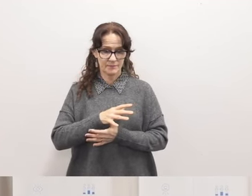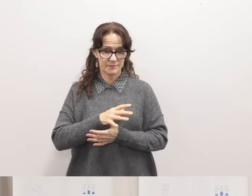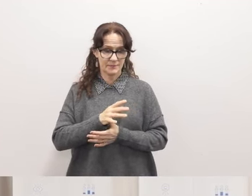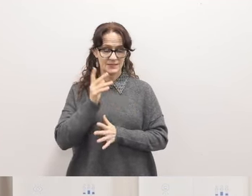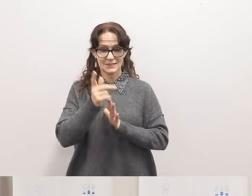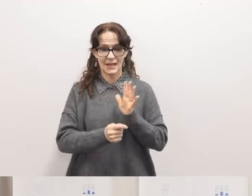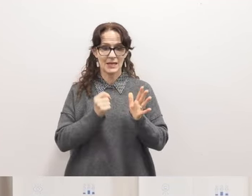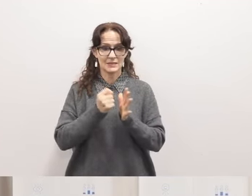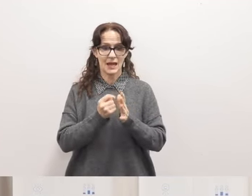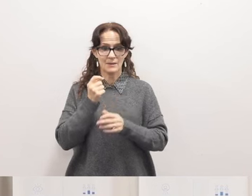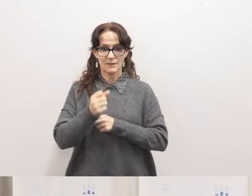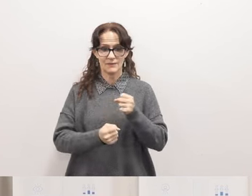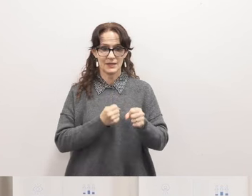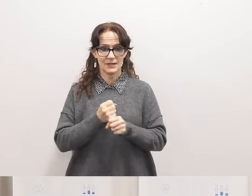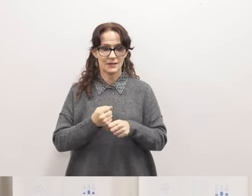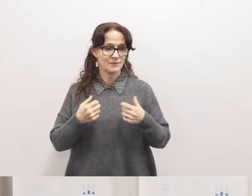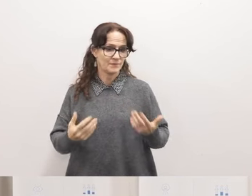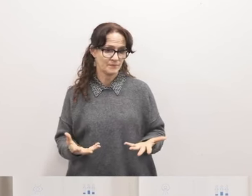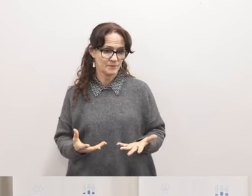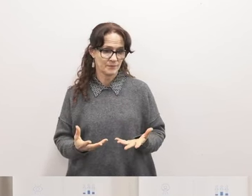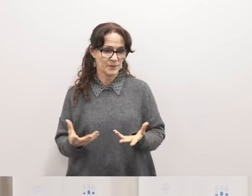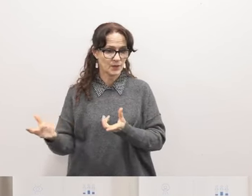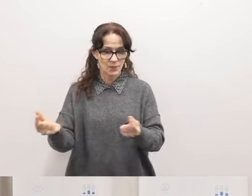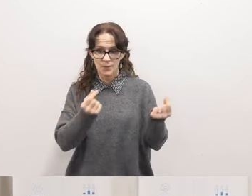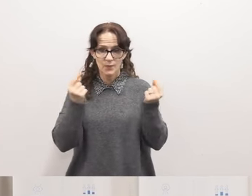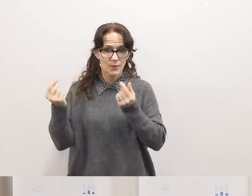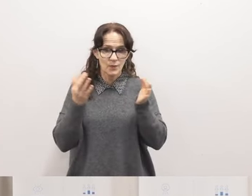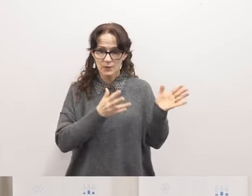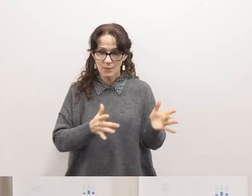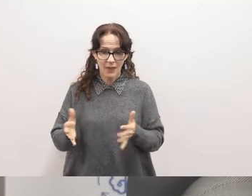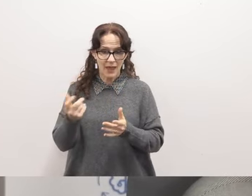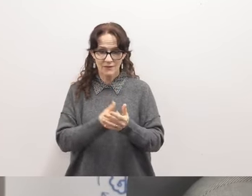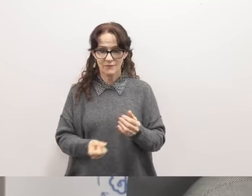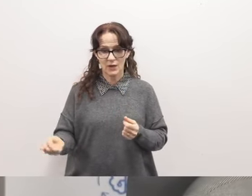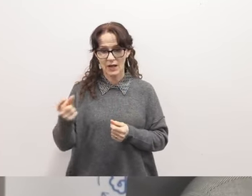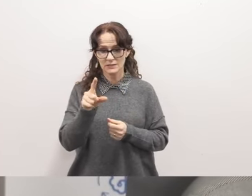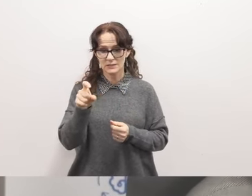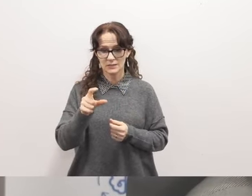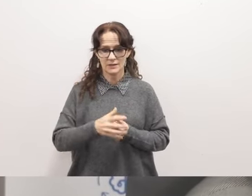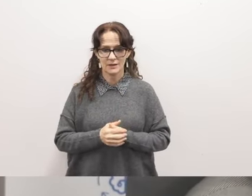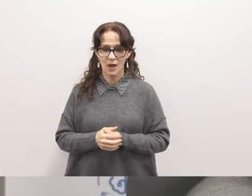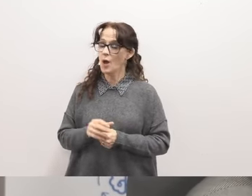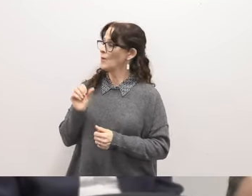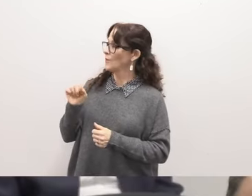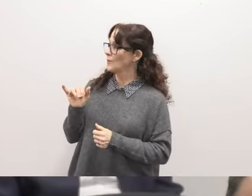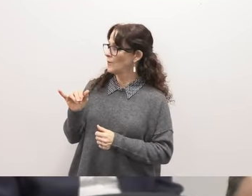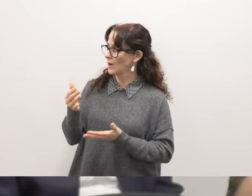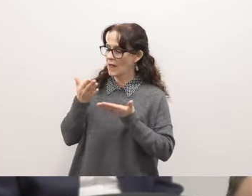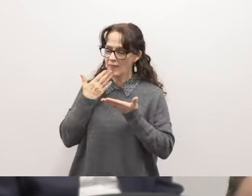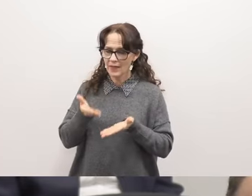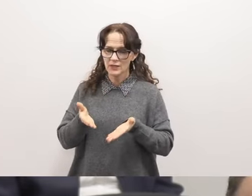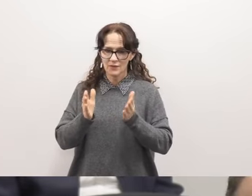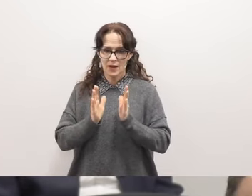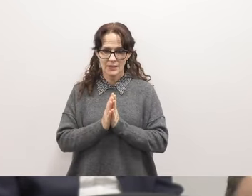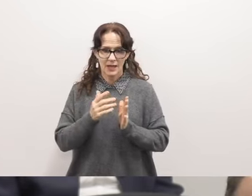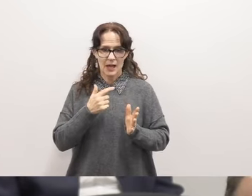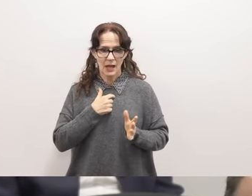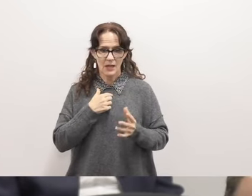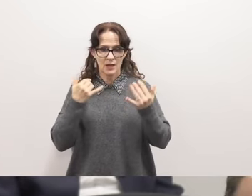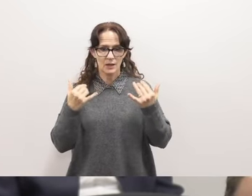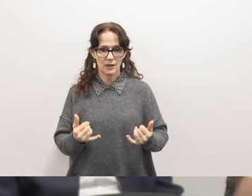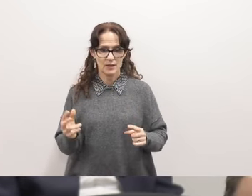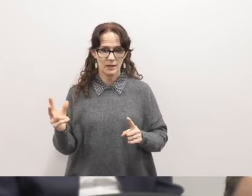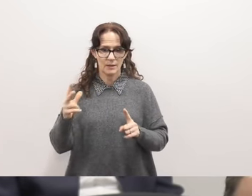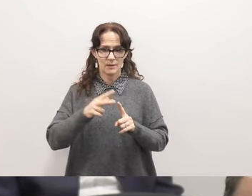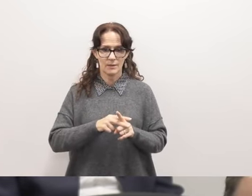of that time of year um we would like to know what your plans are for next year yes um thank you for asking i am currently